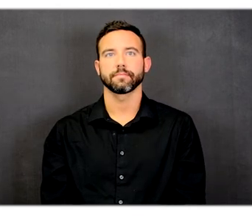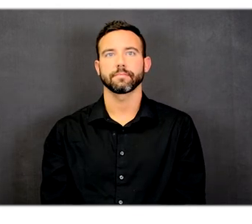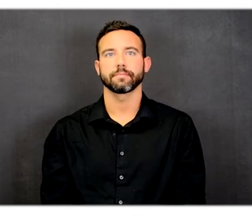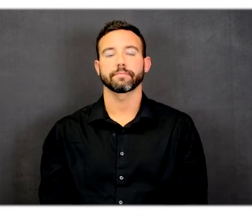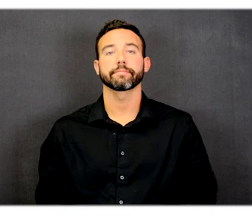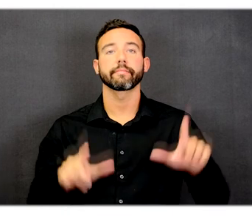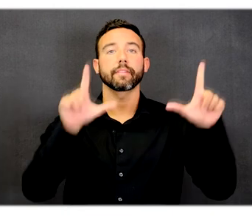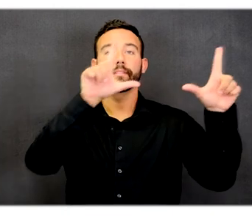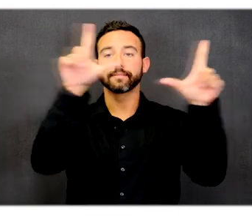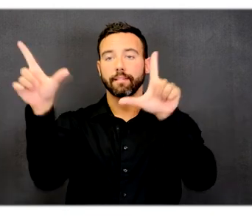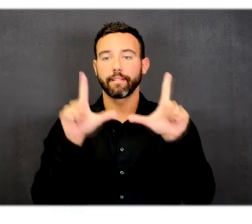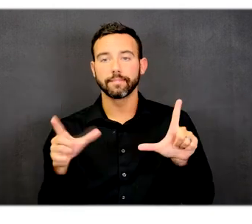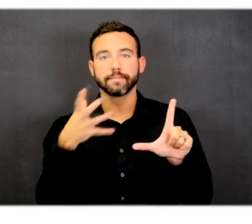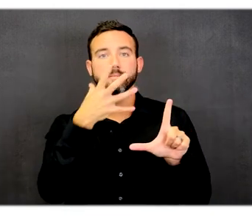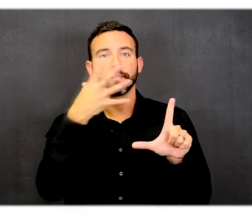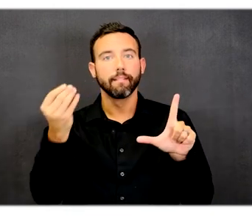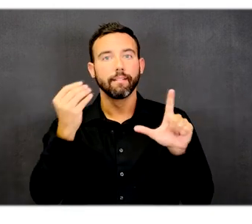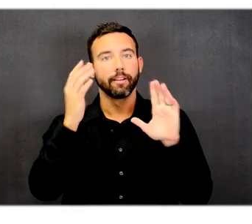Signage and graphics.